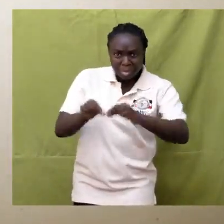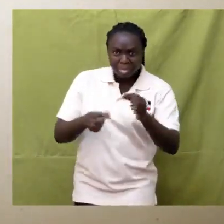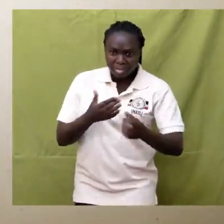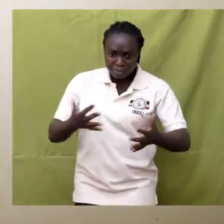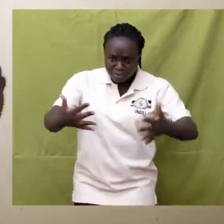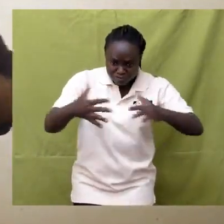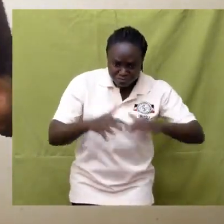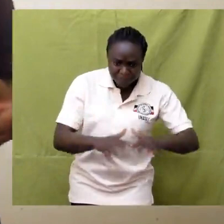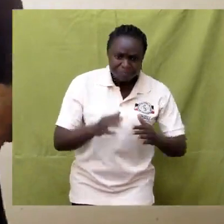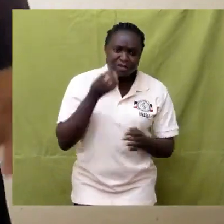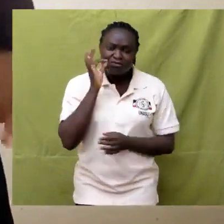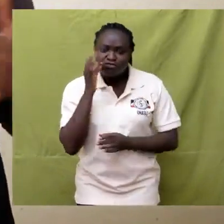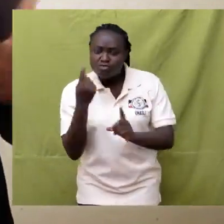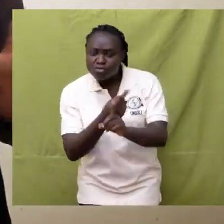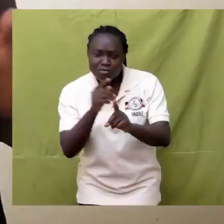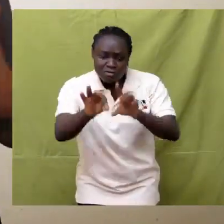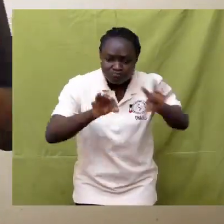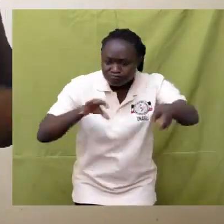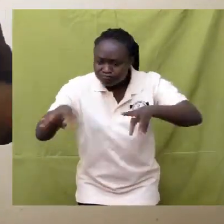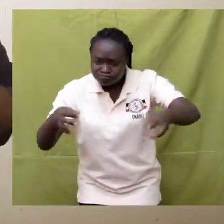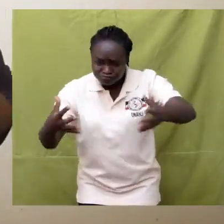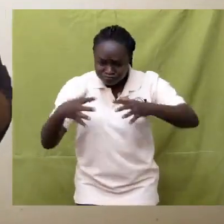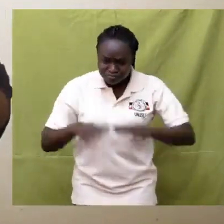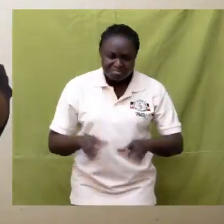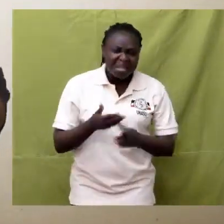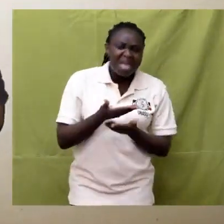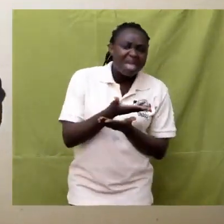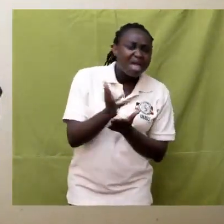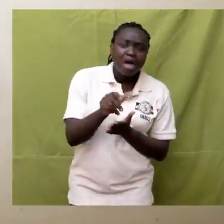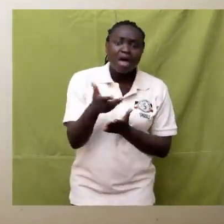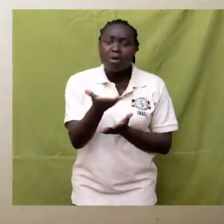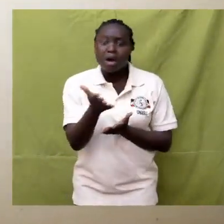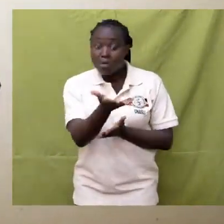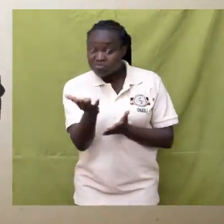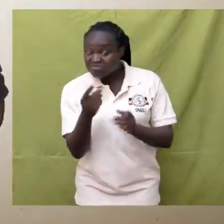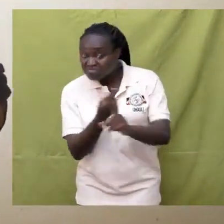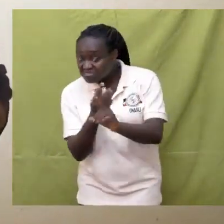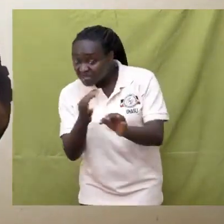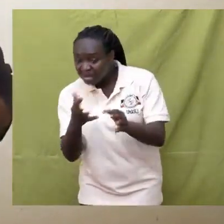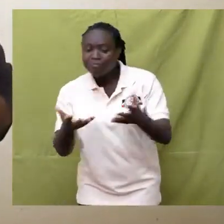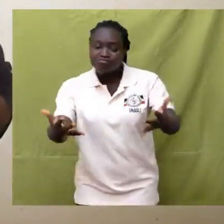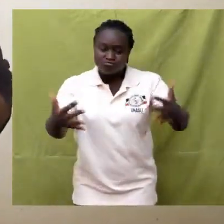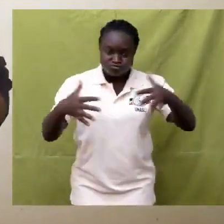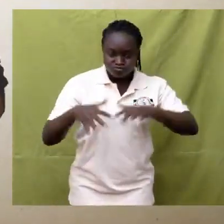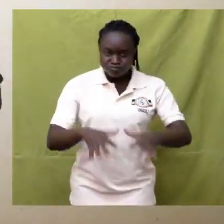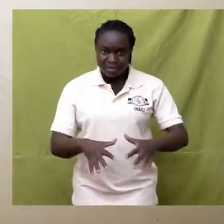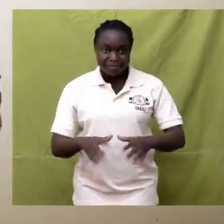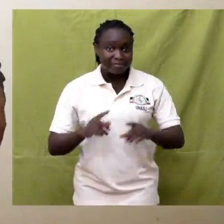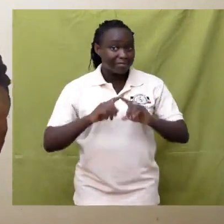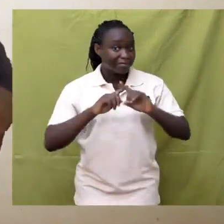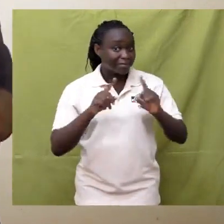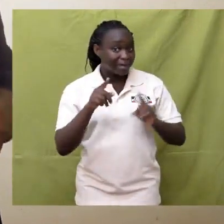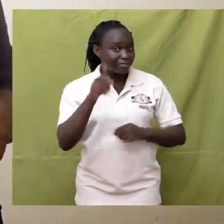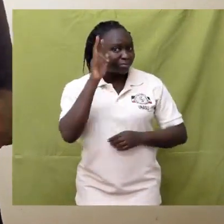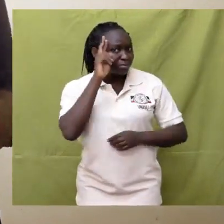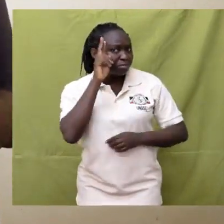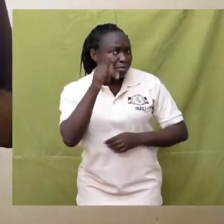fruits, and any other object that is near you. Do not forget your notebook,